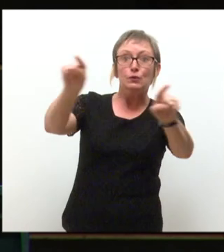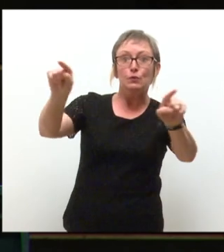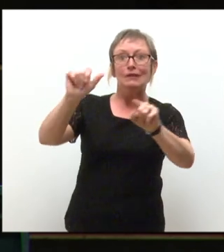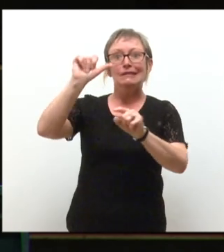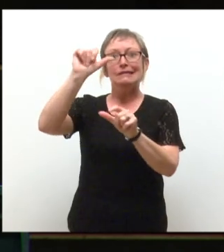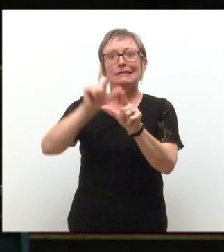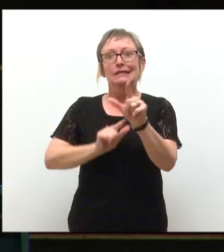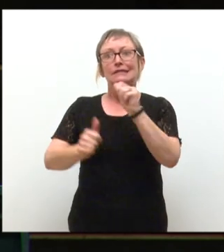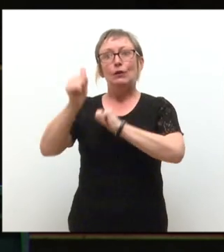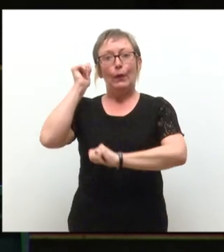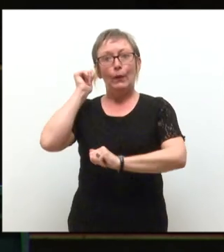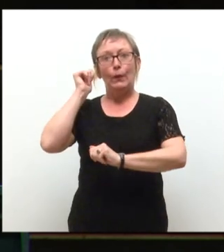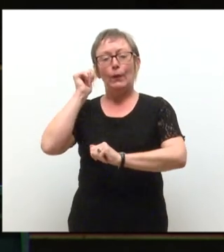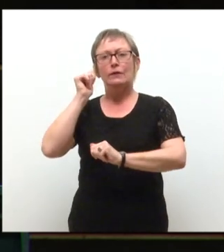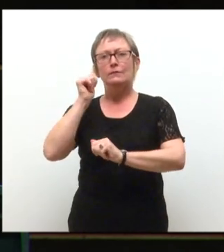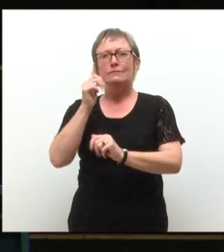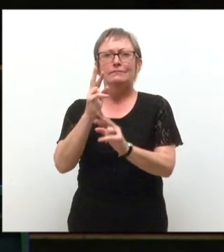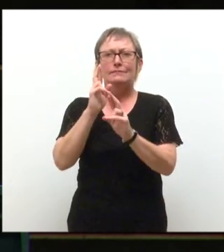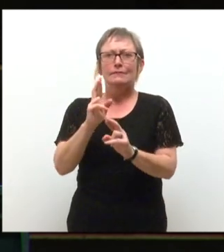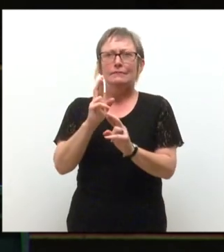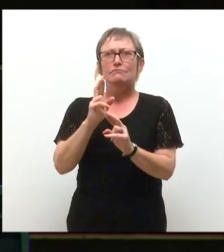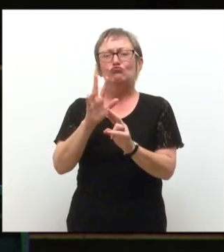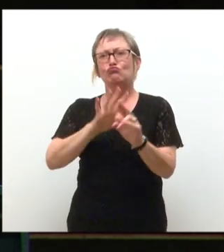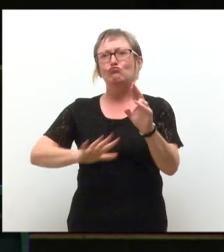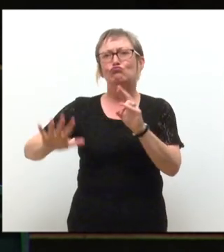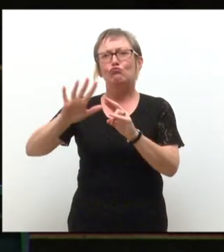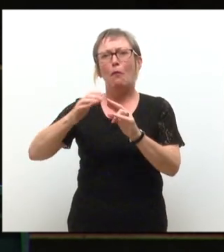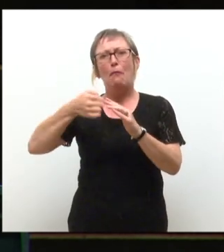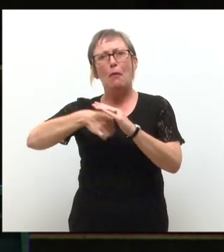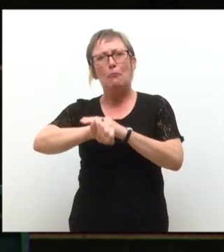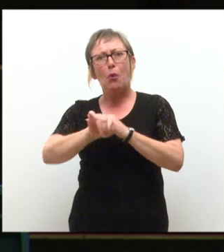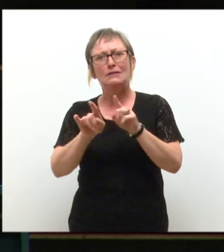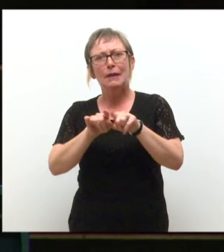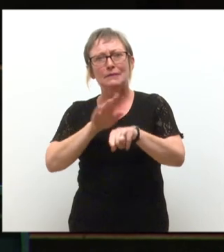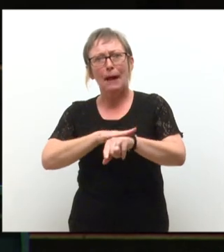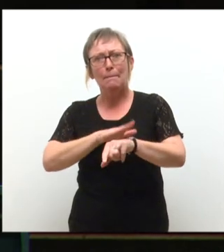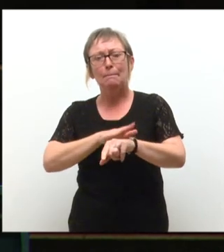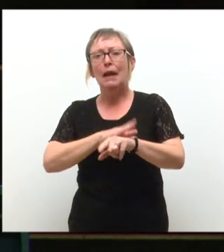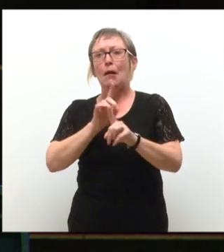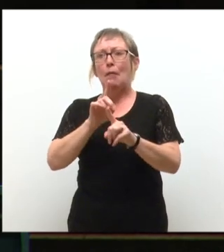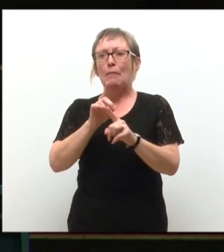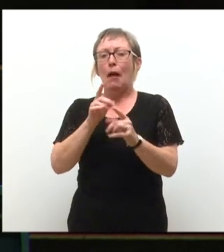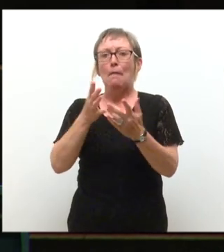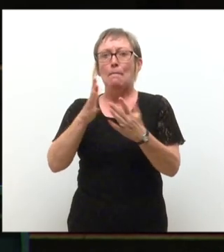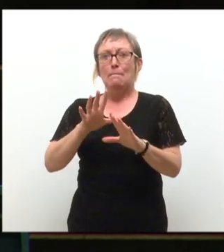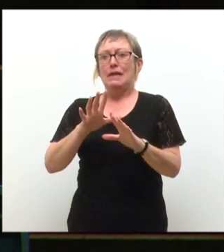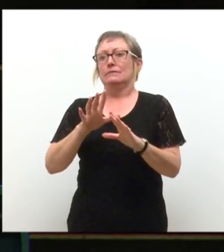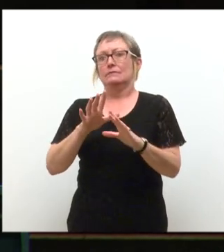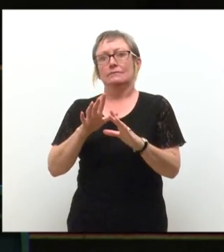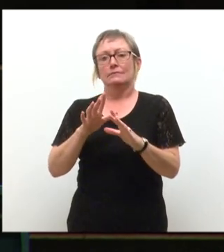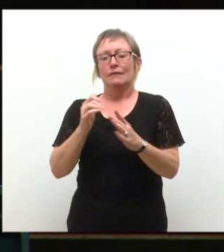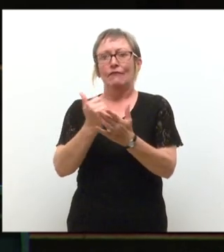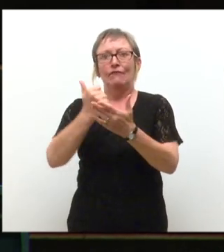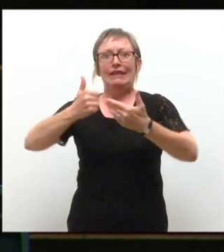that old, realizing that some of you were born around the 2000s. But it is monumental days as such that make you